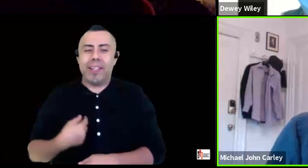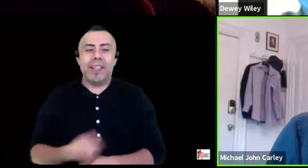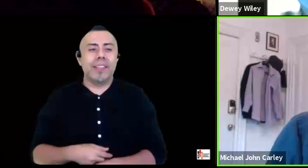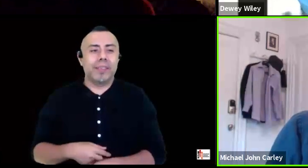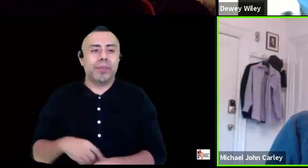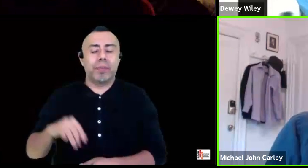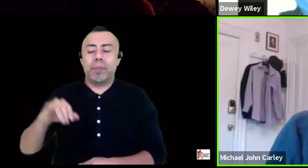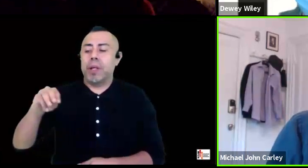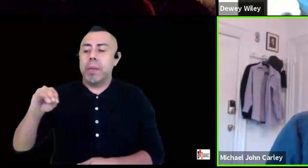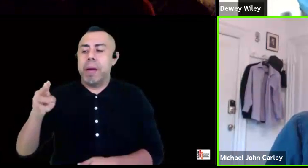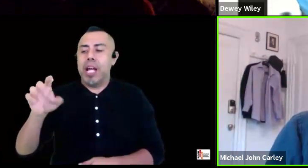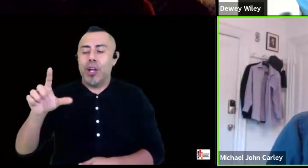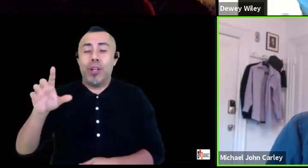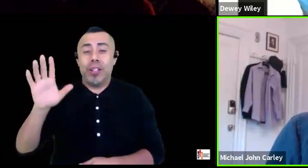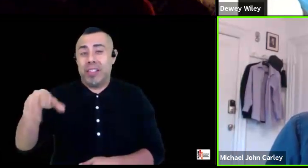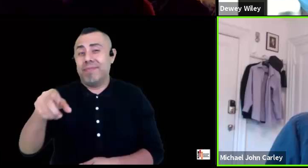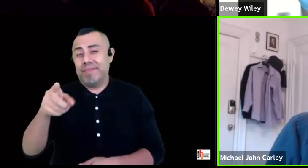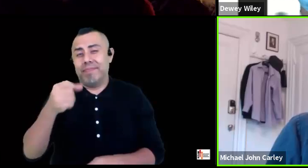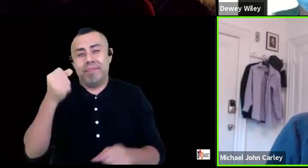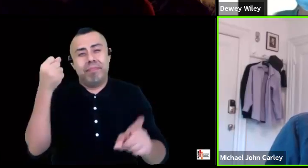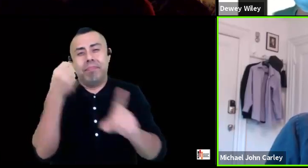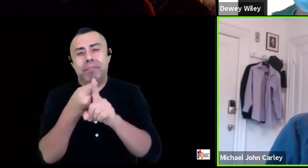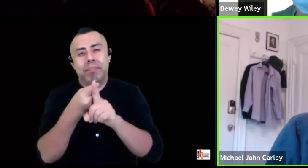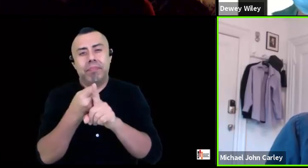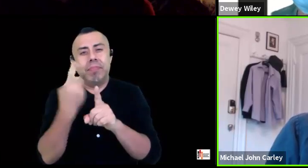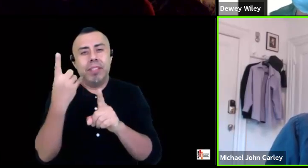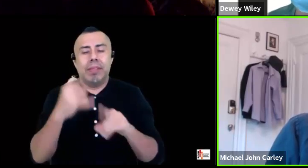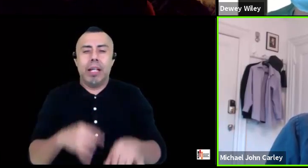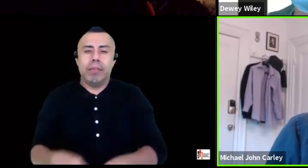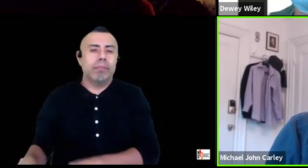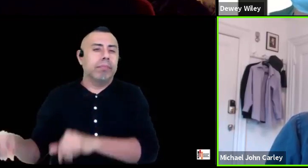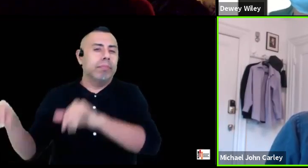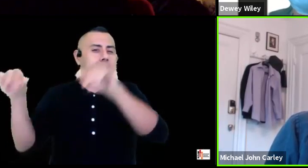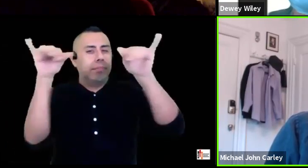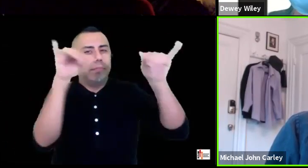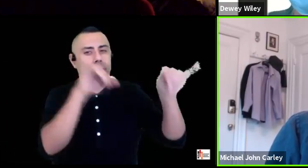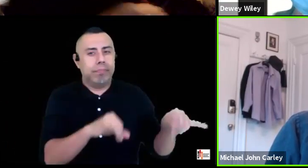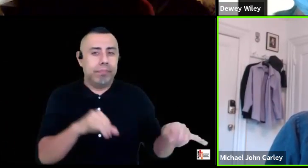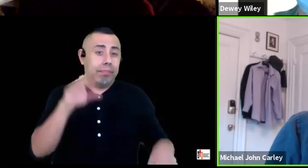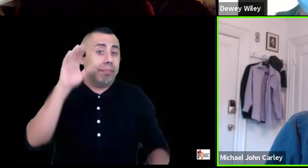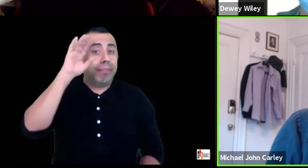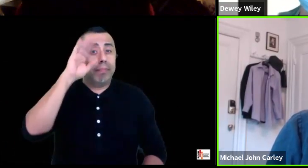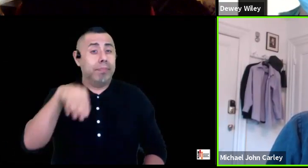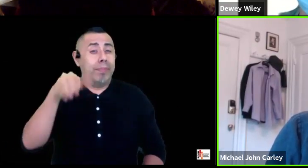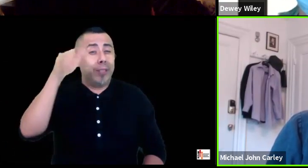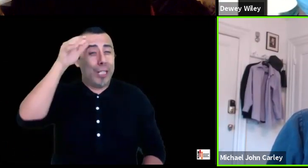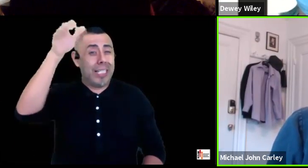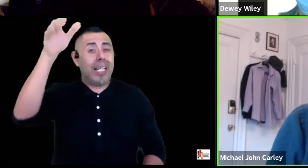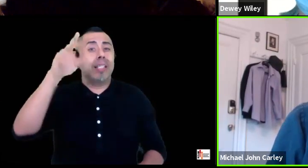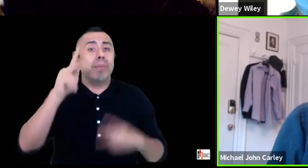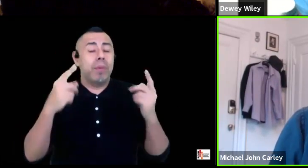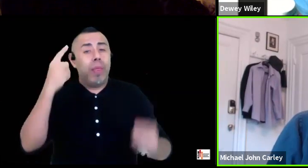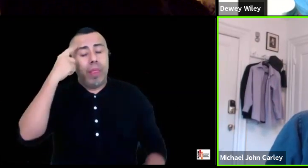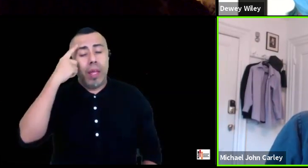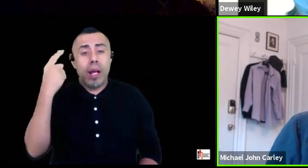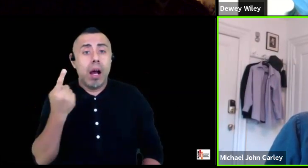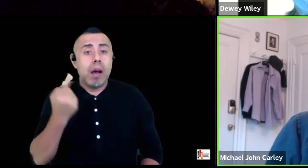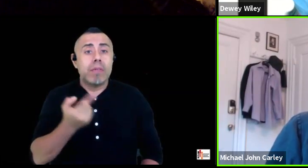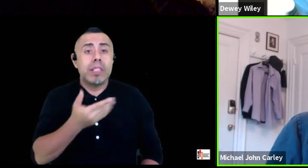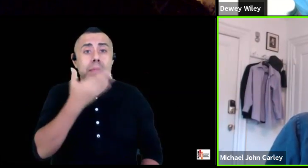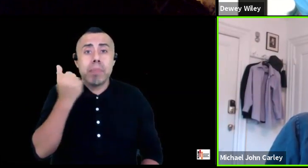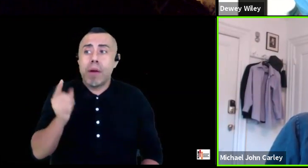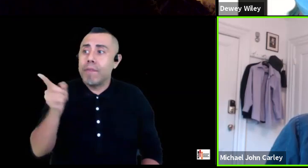ages and that's the concept that the grass is always greener dot dot dot you know i mean i was 25